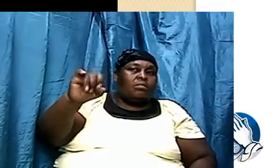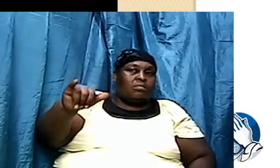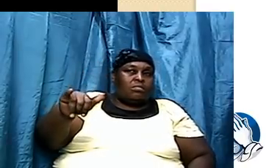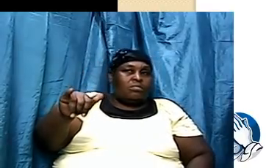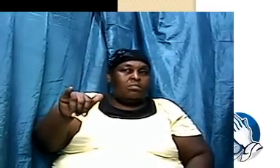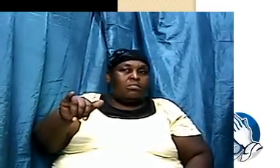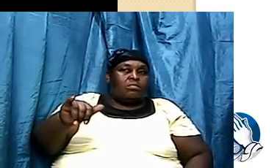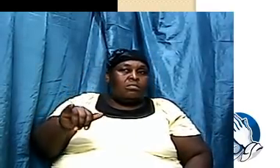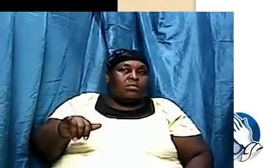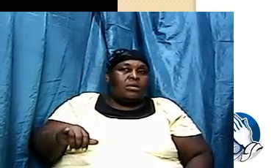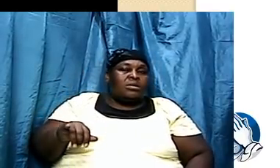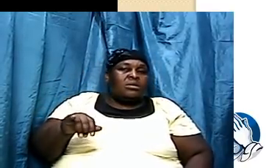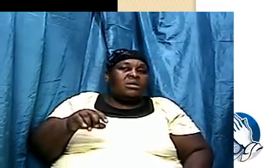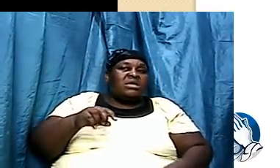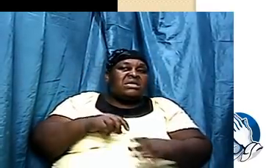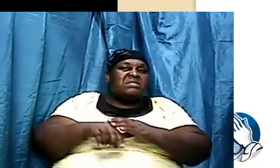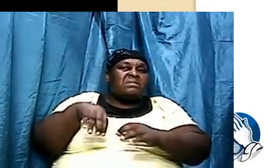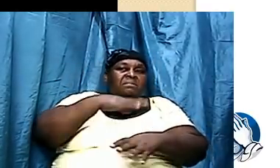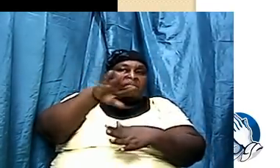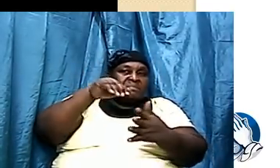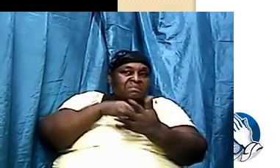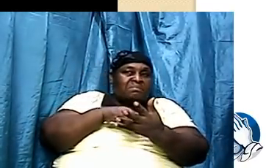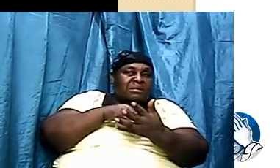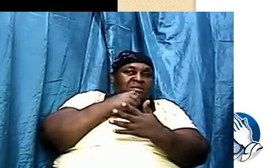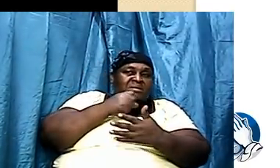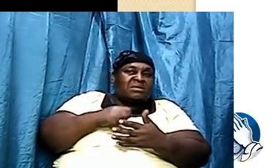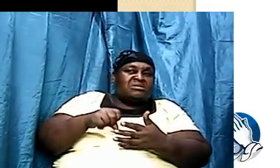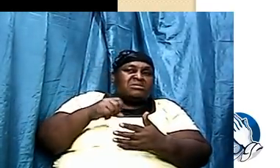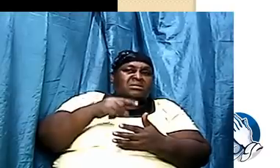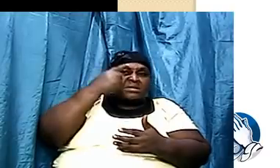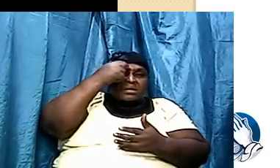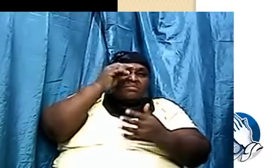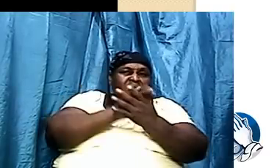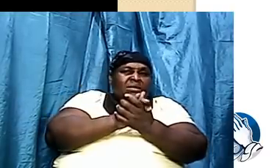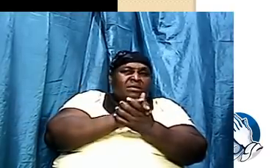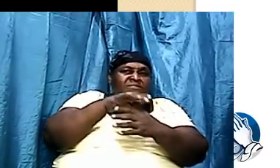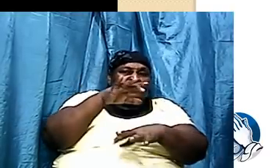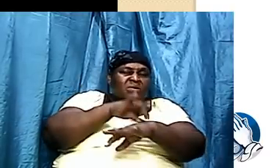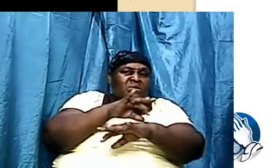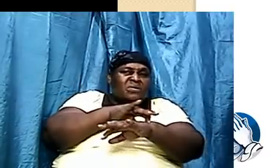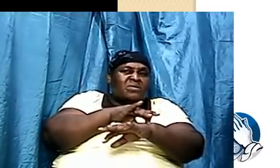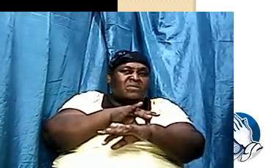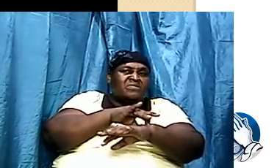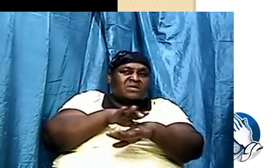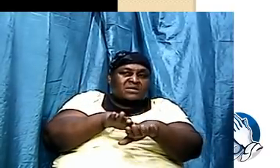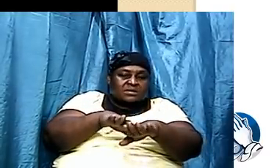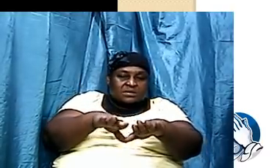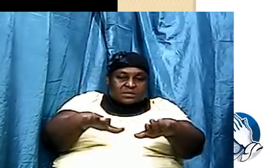Now, during the Middle Ages, it was believed that the earth is flat.